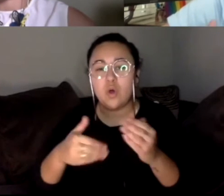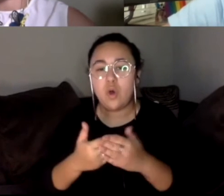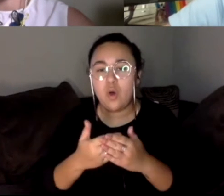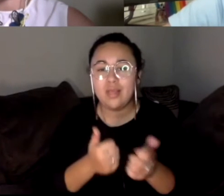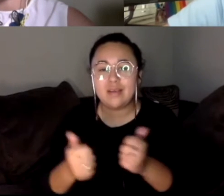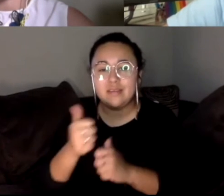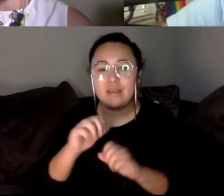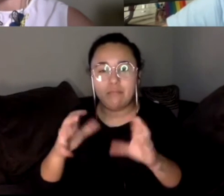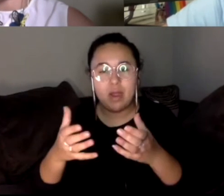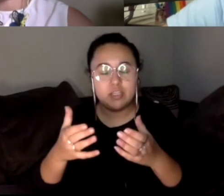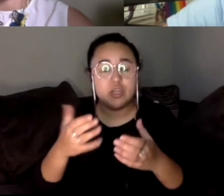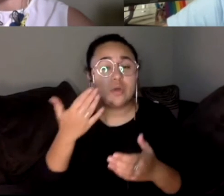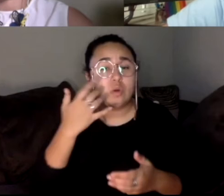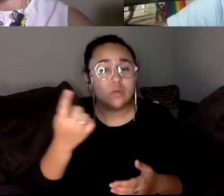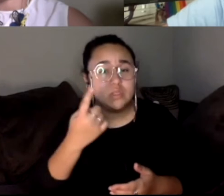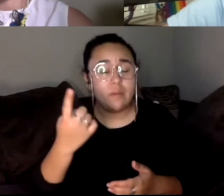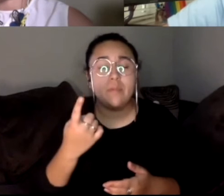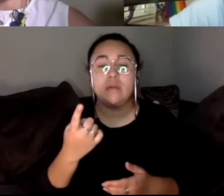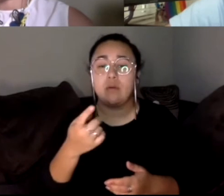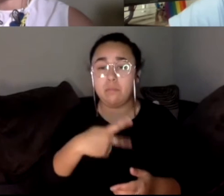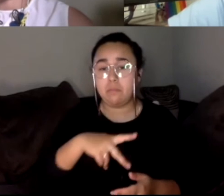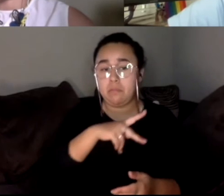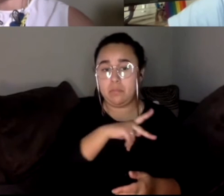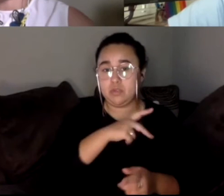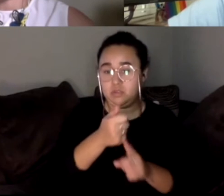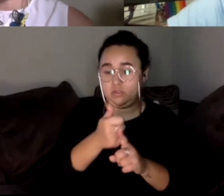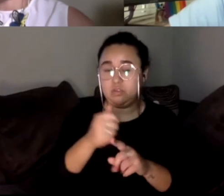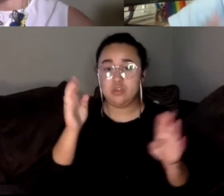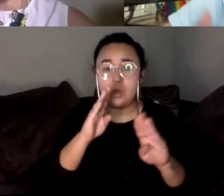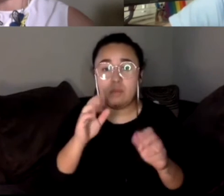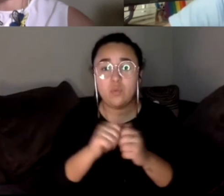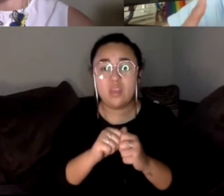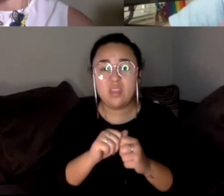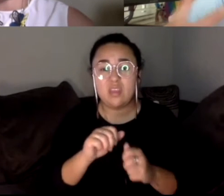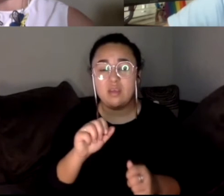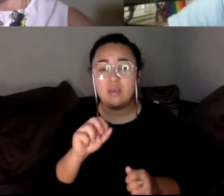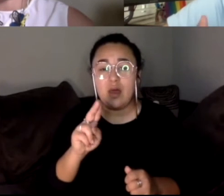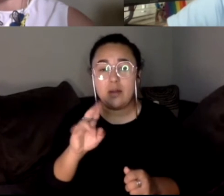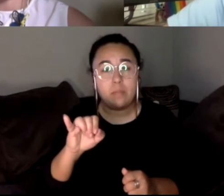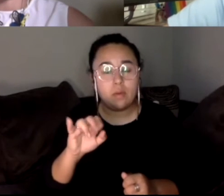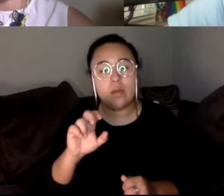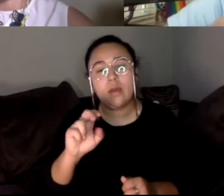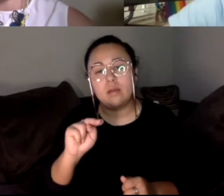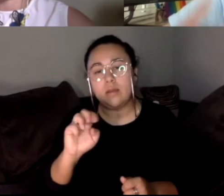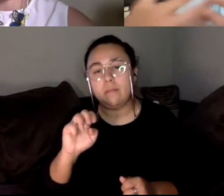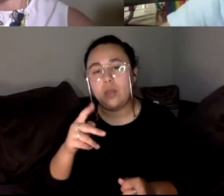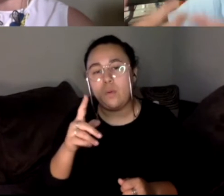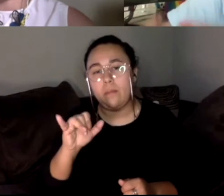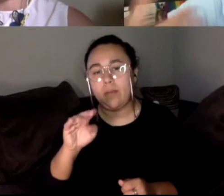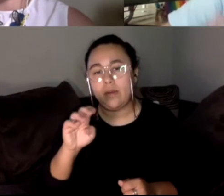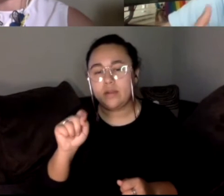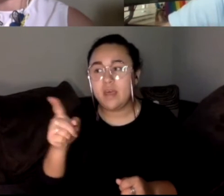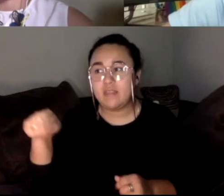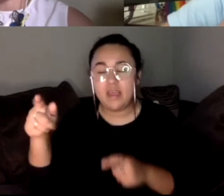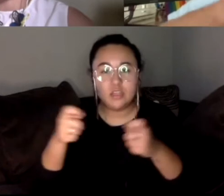have known anyone or you're personally have had trouble with unemployment, the EDD department, they now, Republican administration now controls that. They'll then control